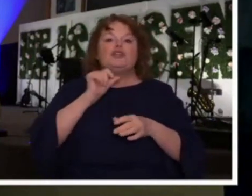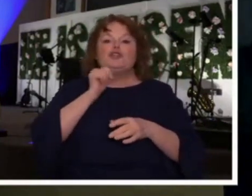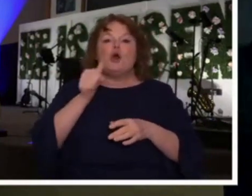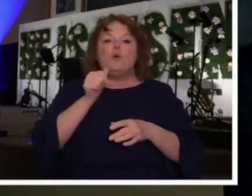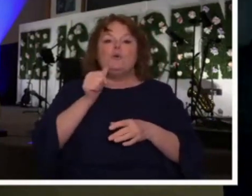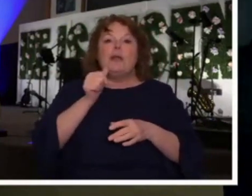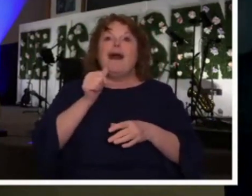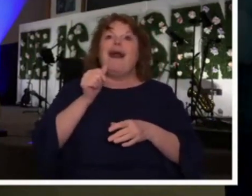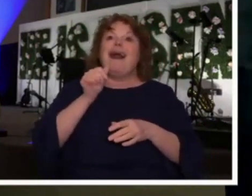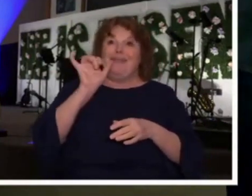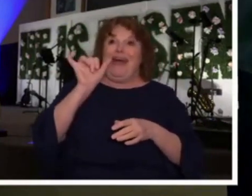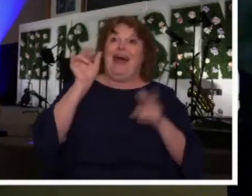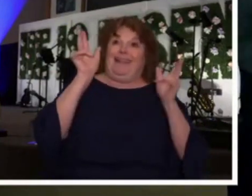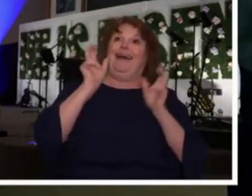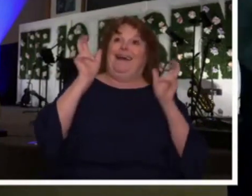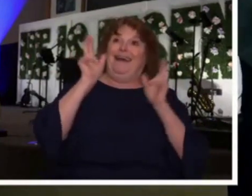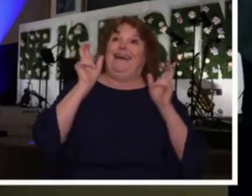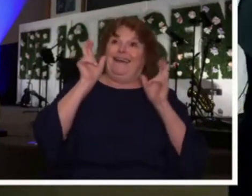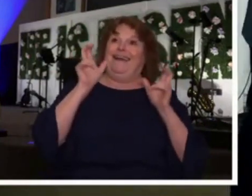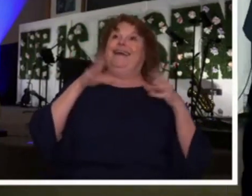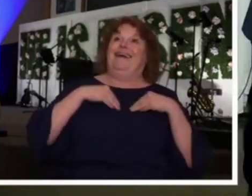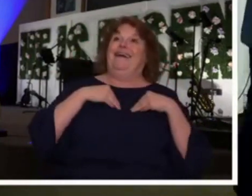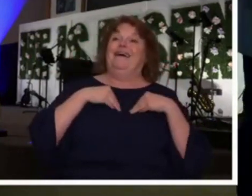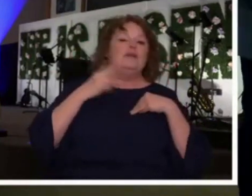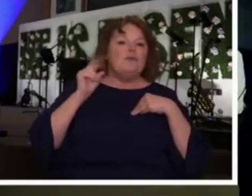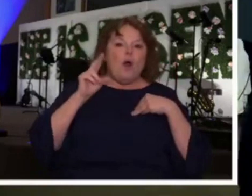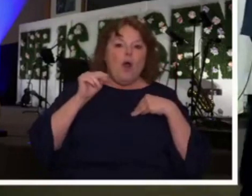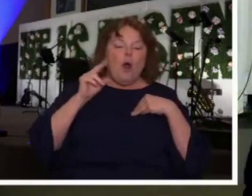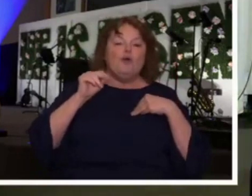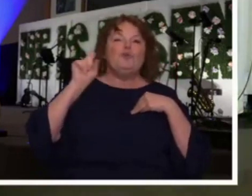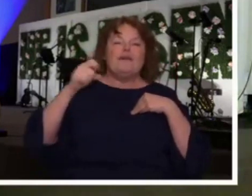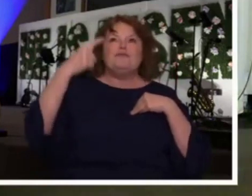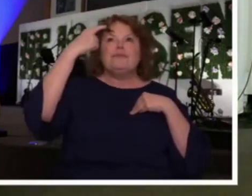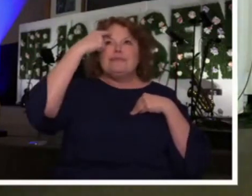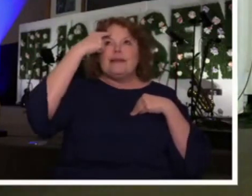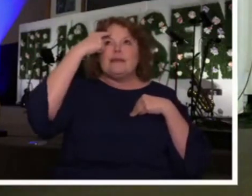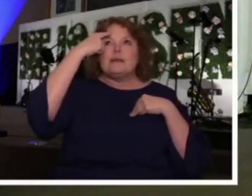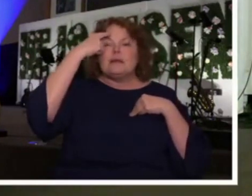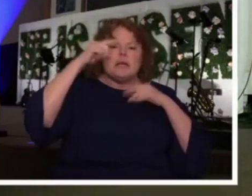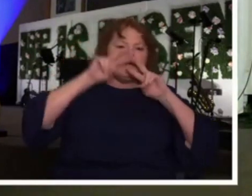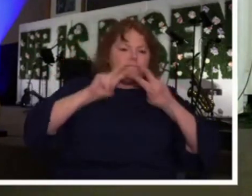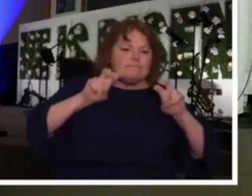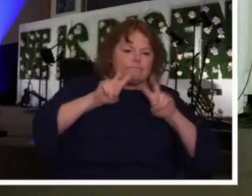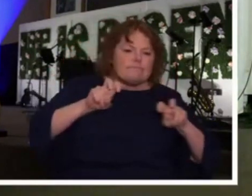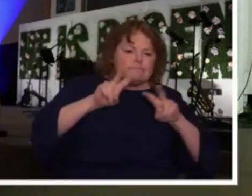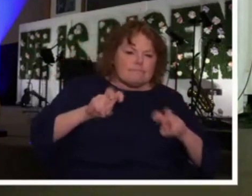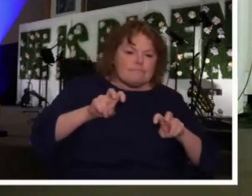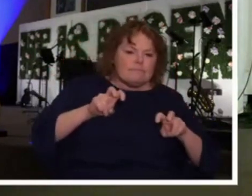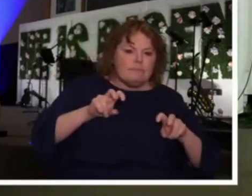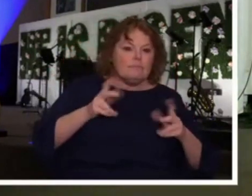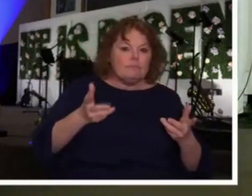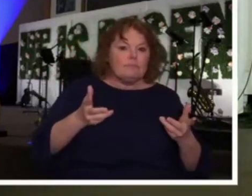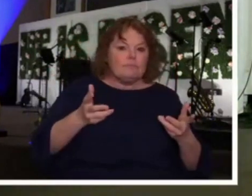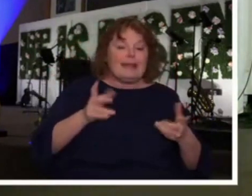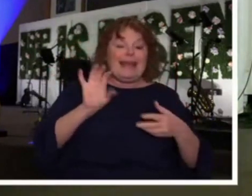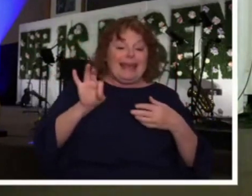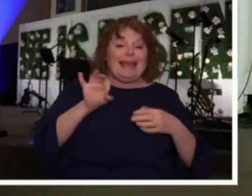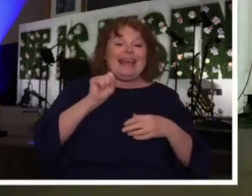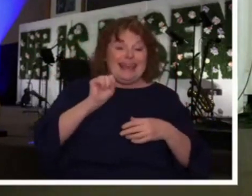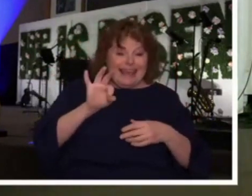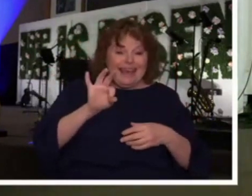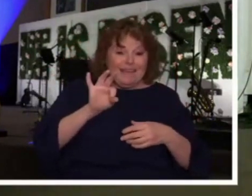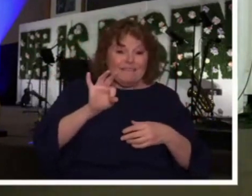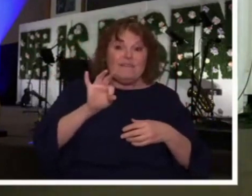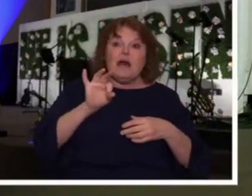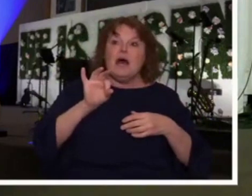and don't quit being critical. Those are valuable resources when used in combination with the ability of